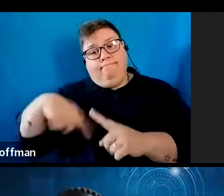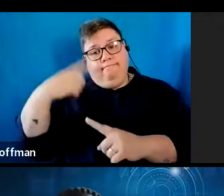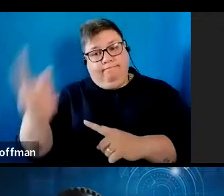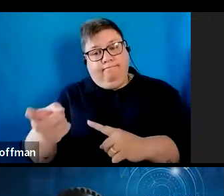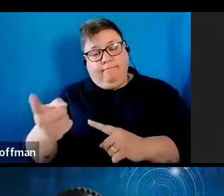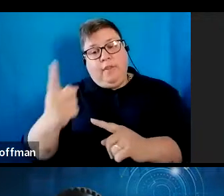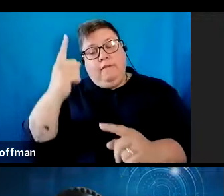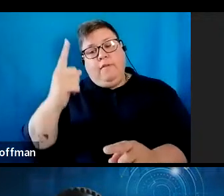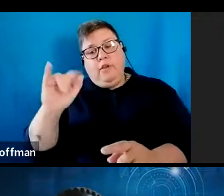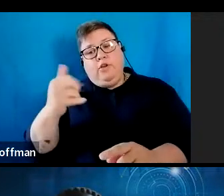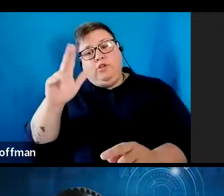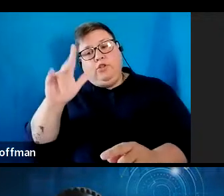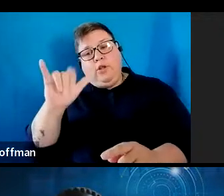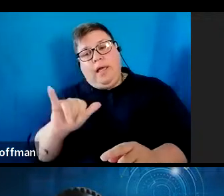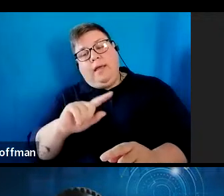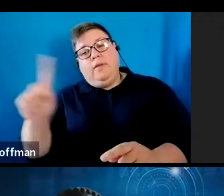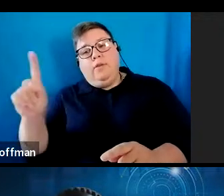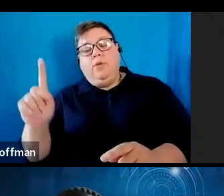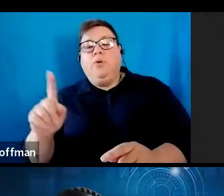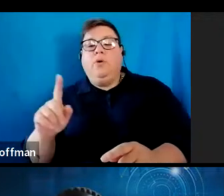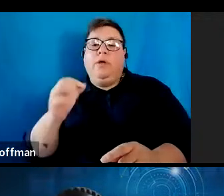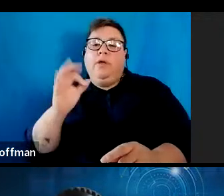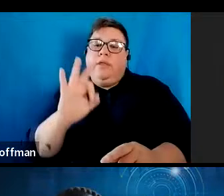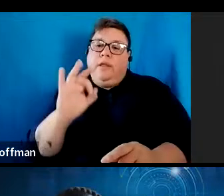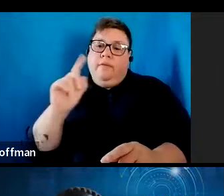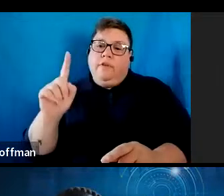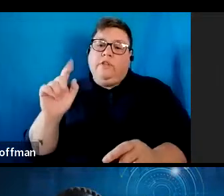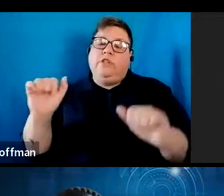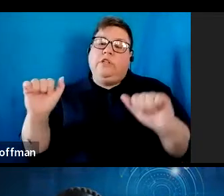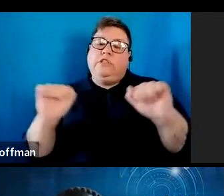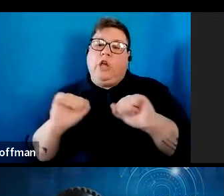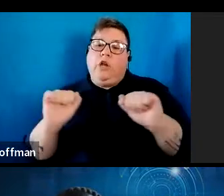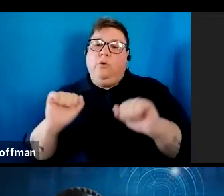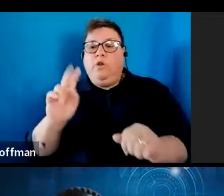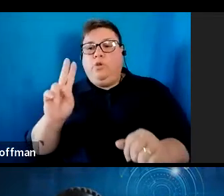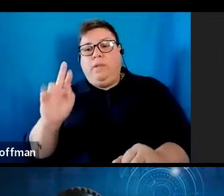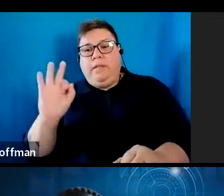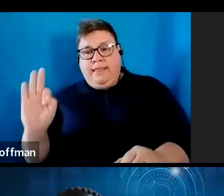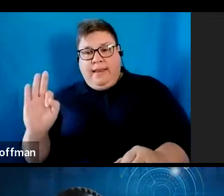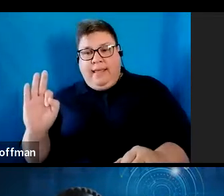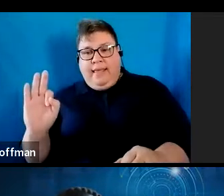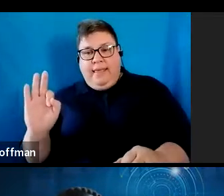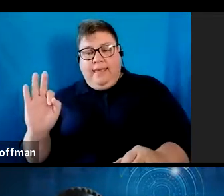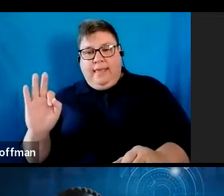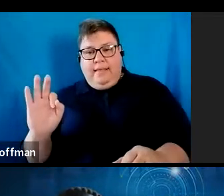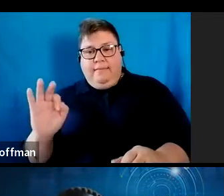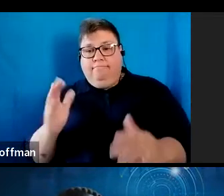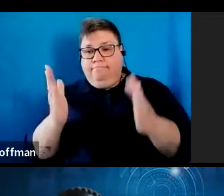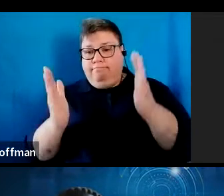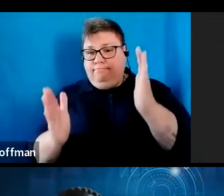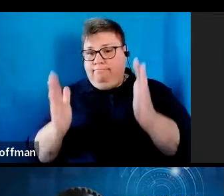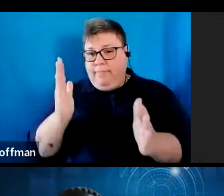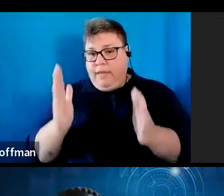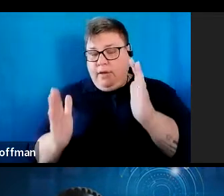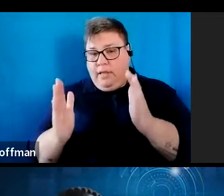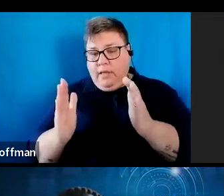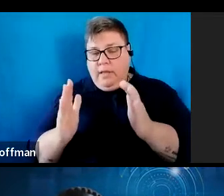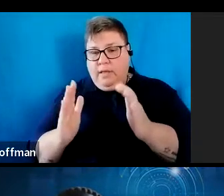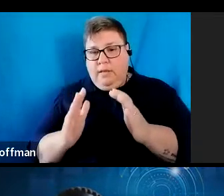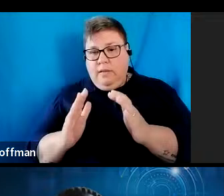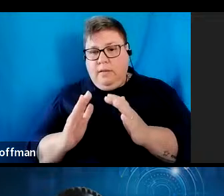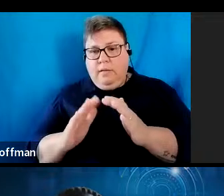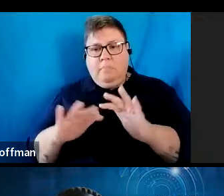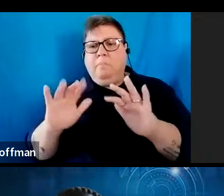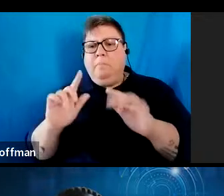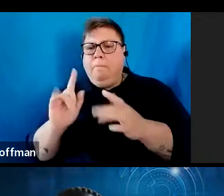2022 to 31st January 2023 in the source period. Yet you are unable to use